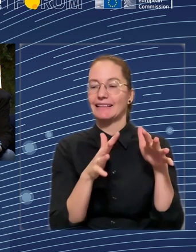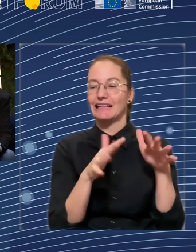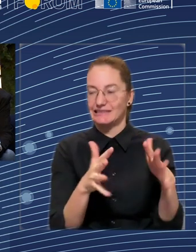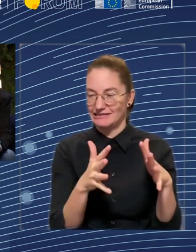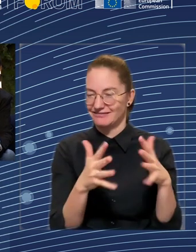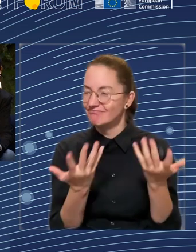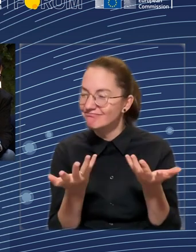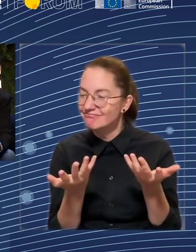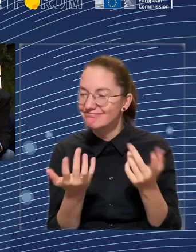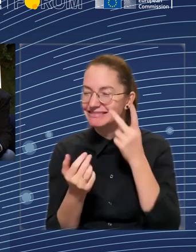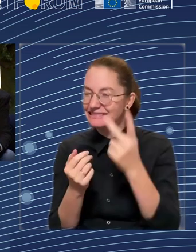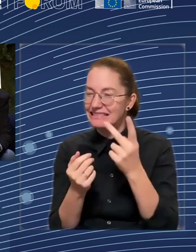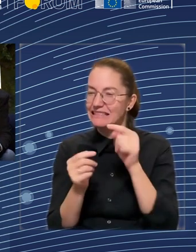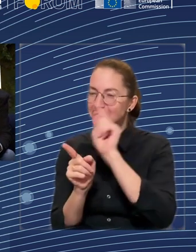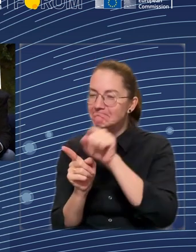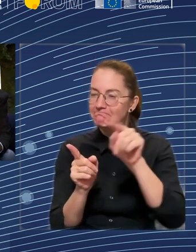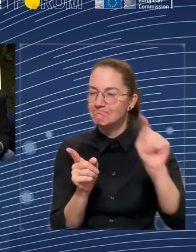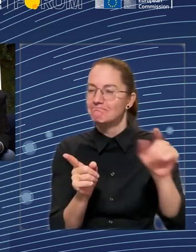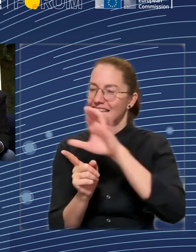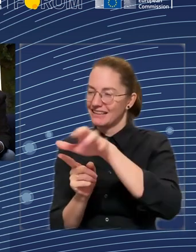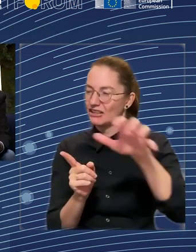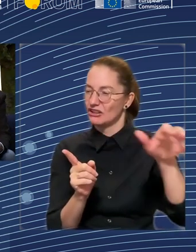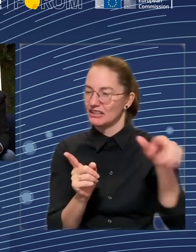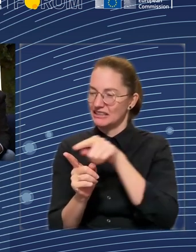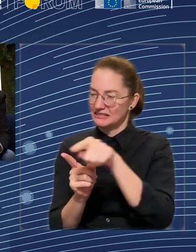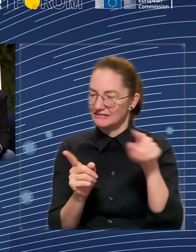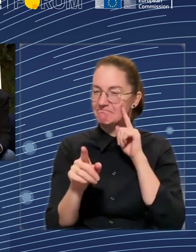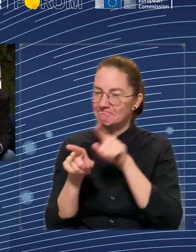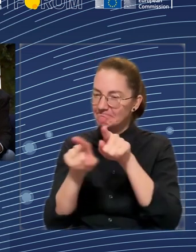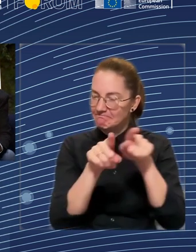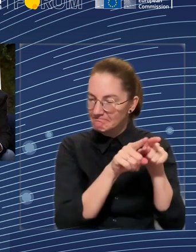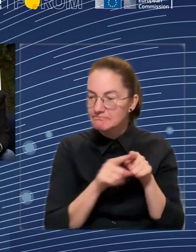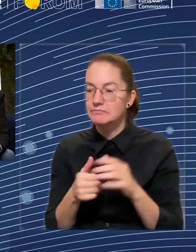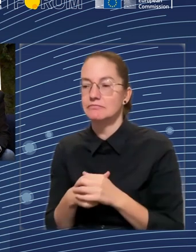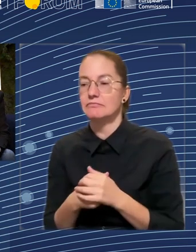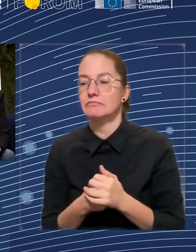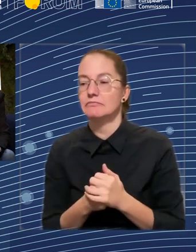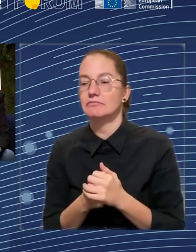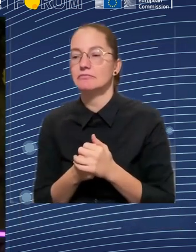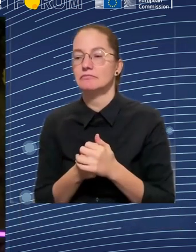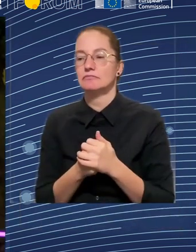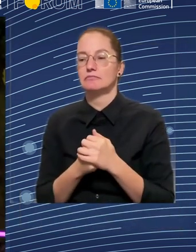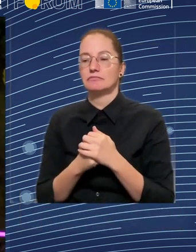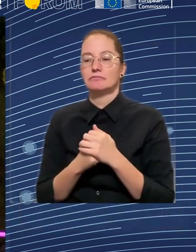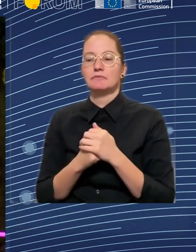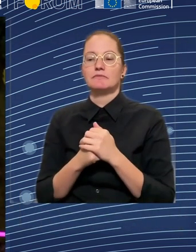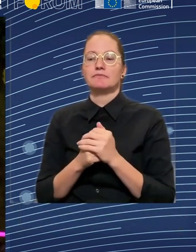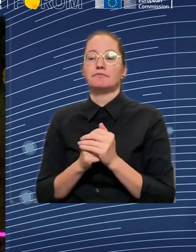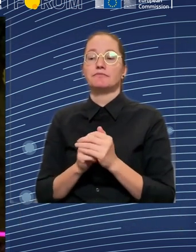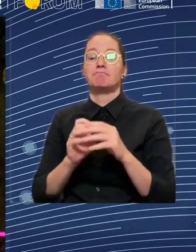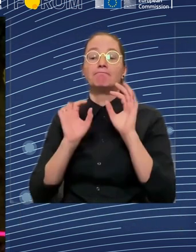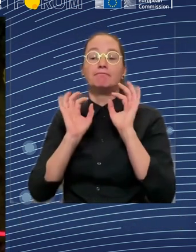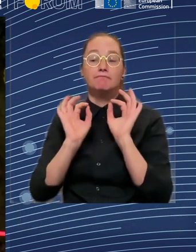healthcare system as such may affect those social determinants. But social protection may.